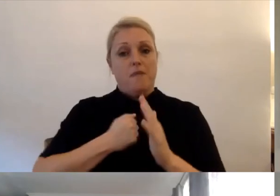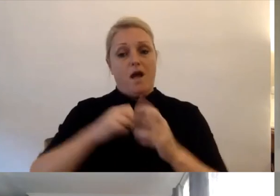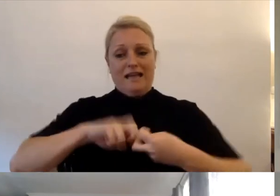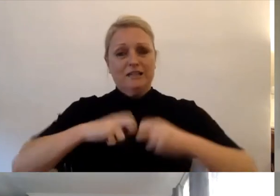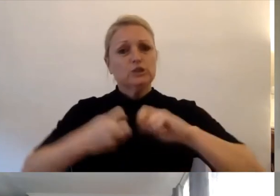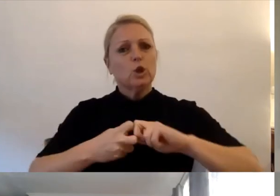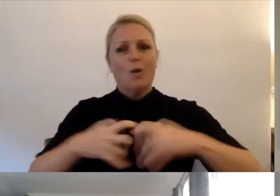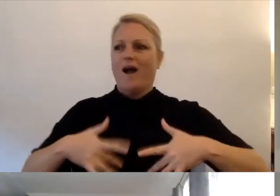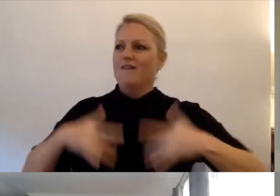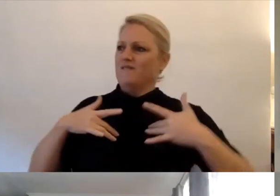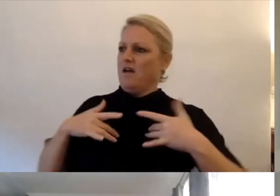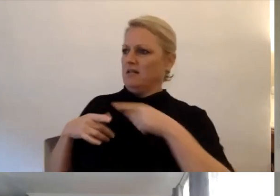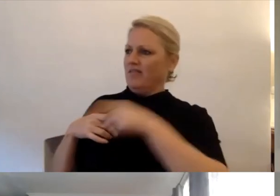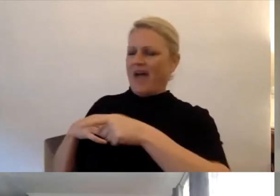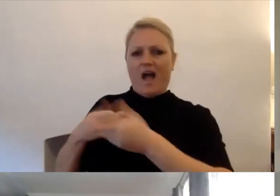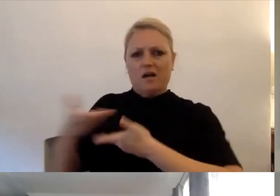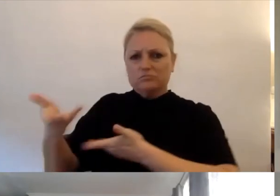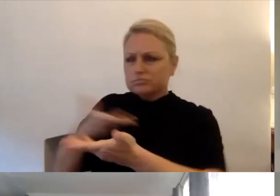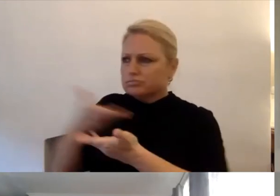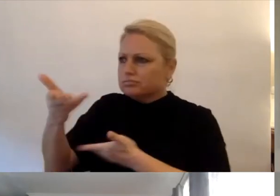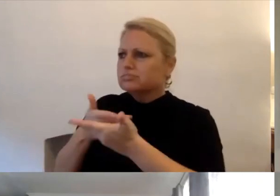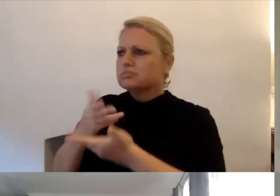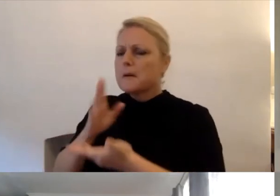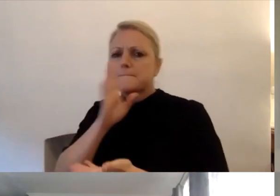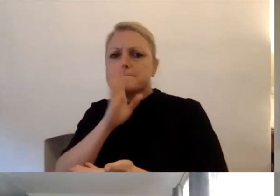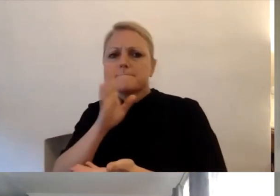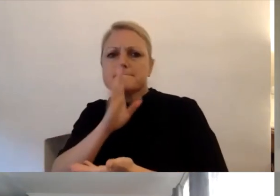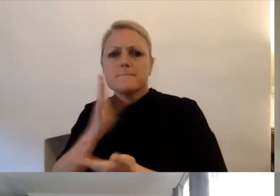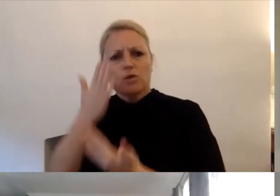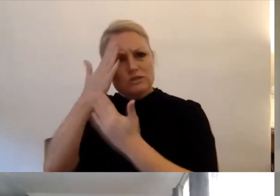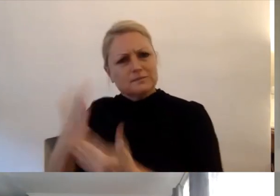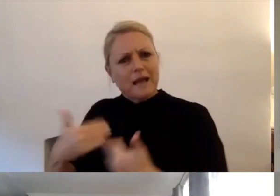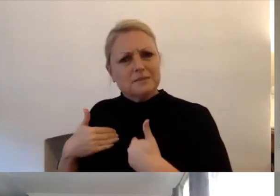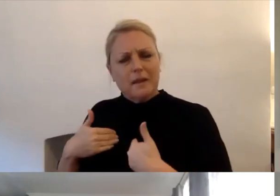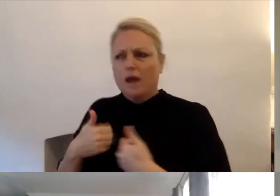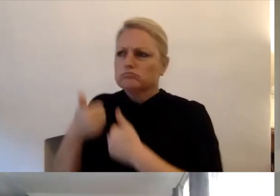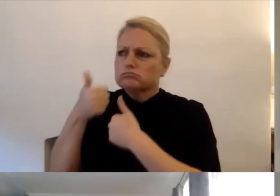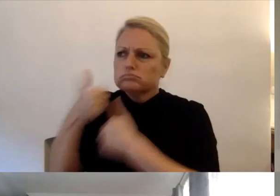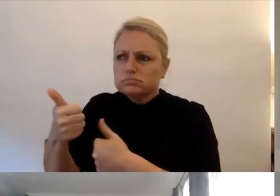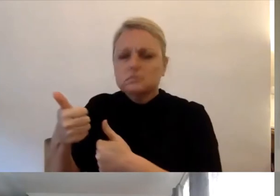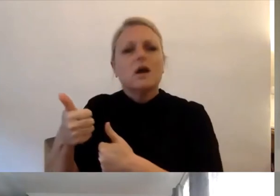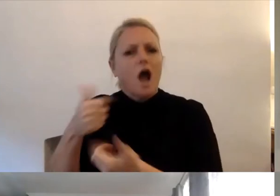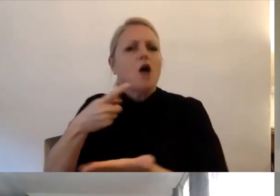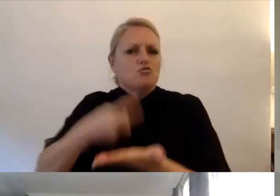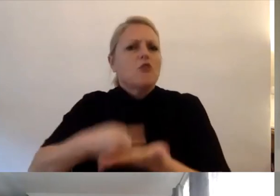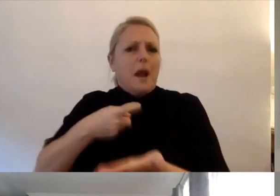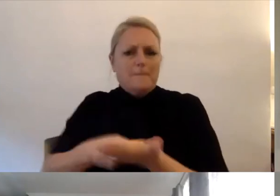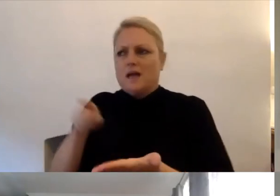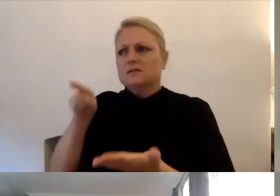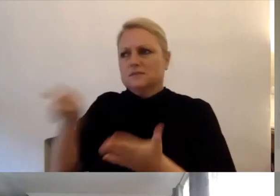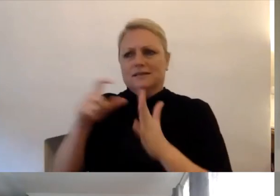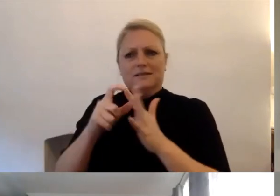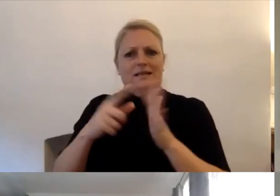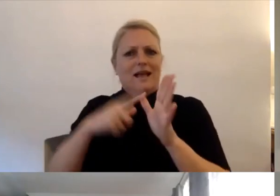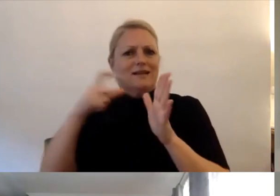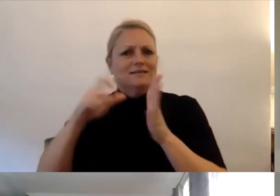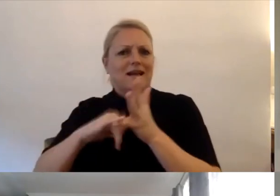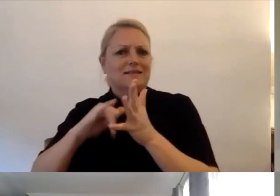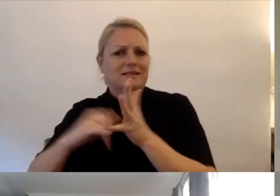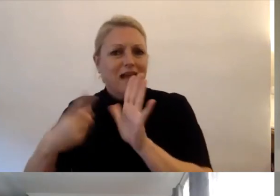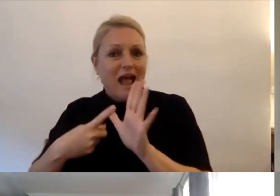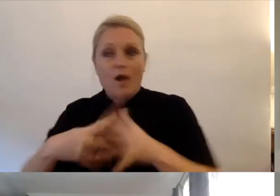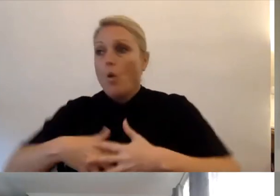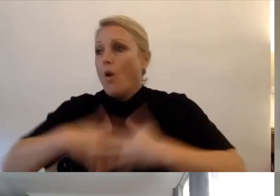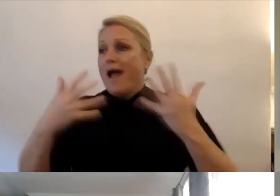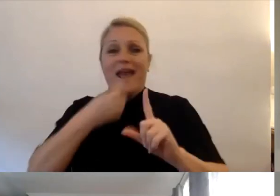respectful and confidential manner. I could recommend, I would recommend advocacy for people wanting to do